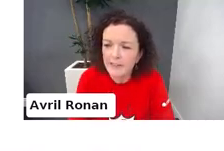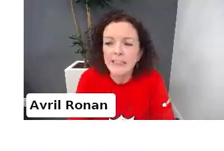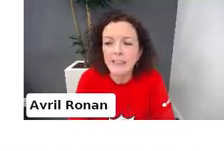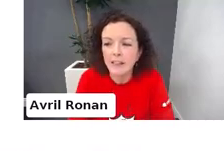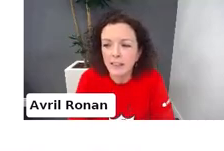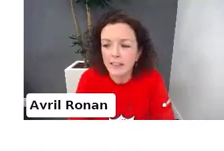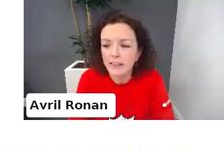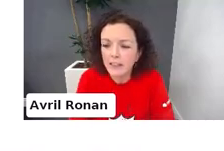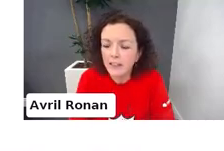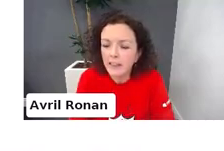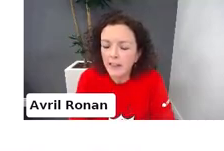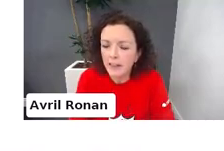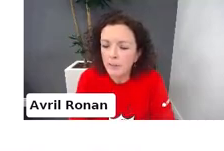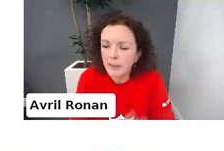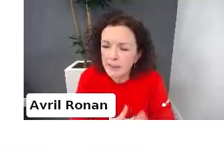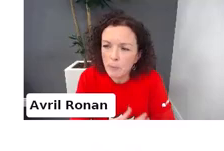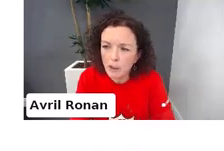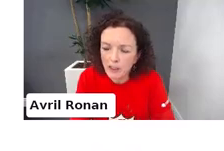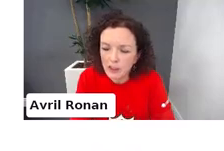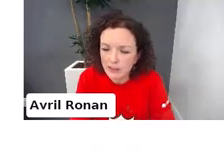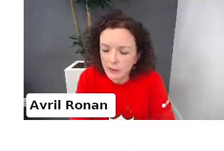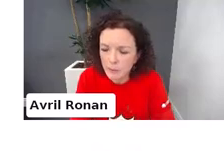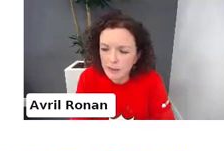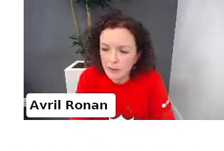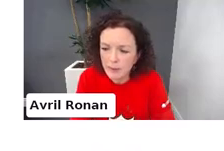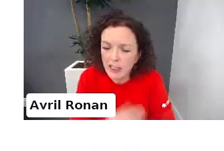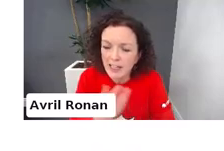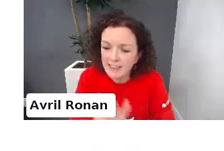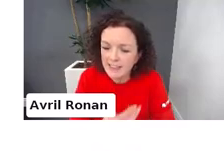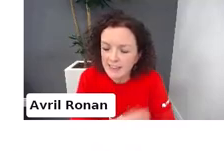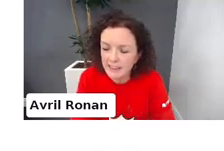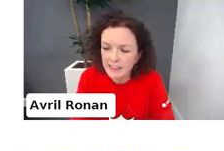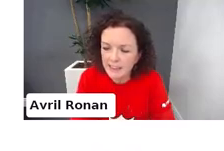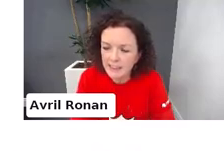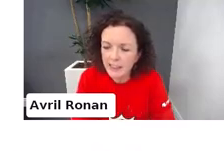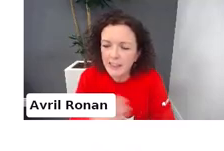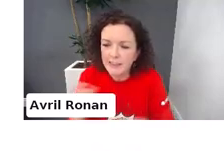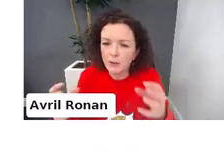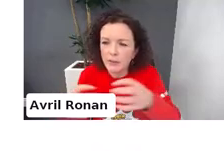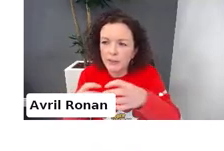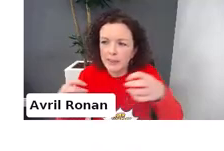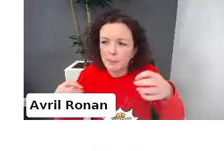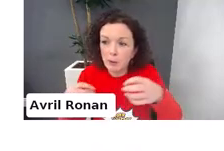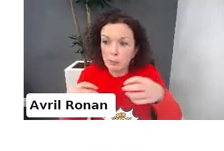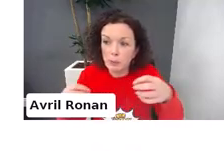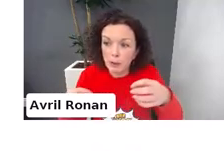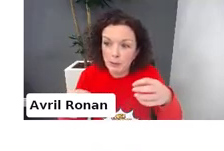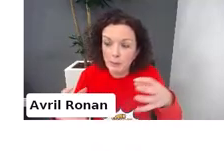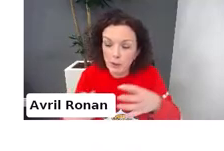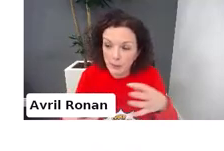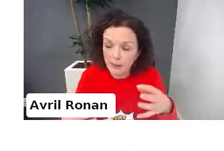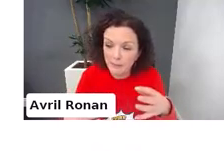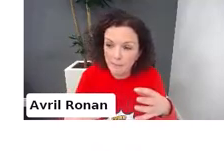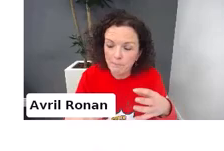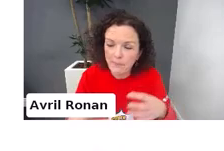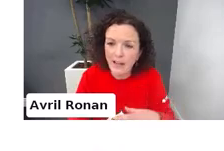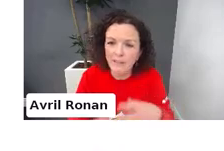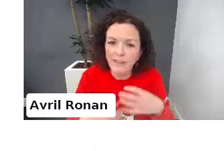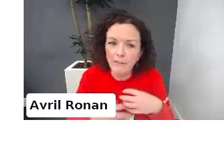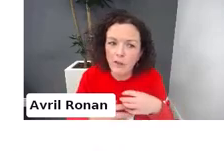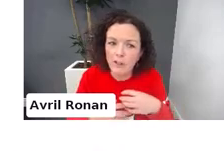the things that they're seeing online makes them more conscious of their body image and anxiety. So there's this push-pull between.